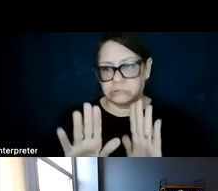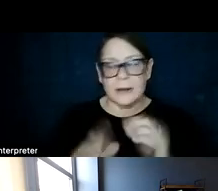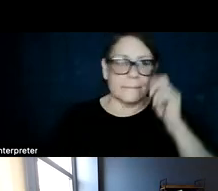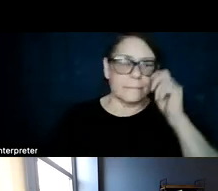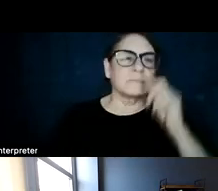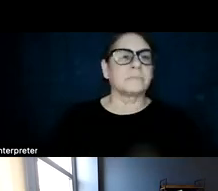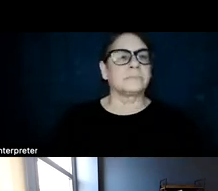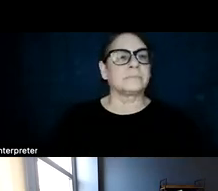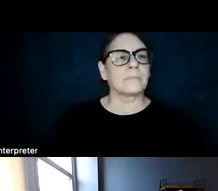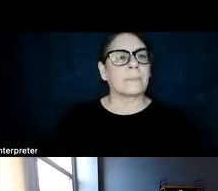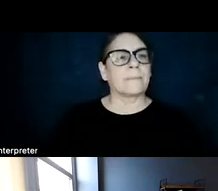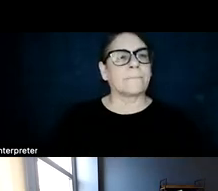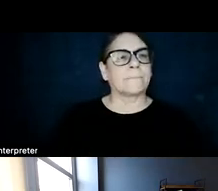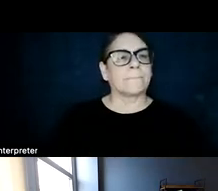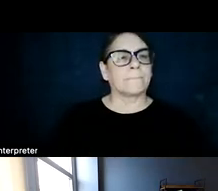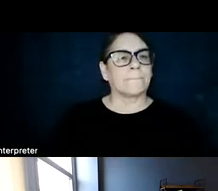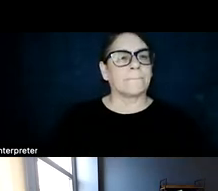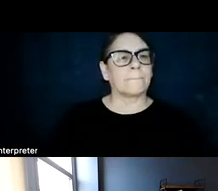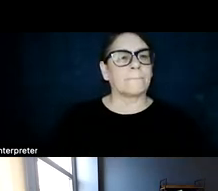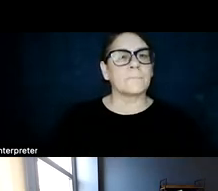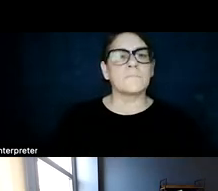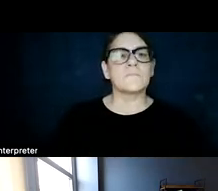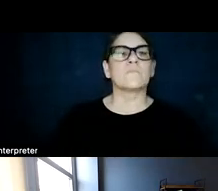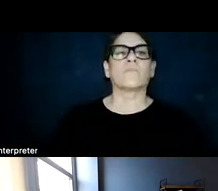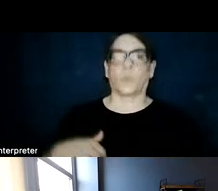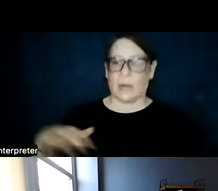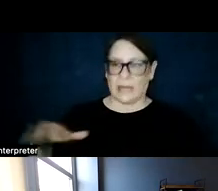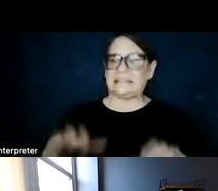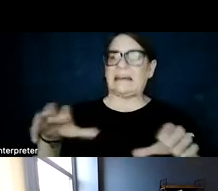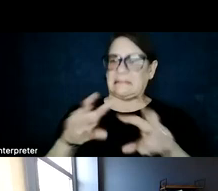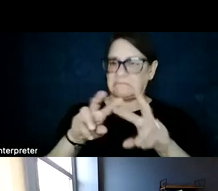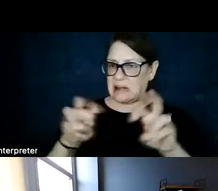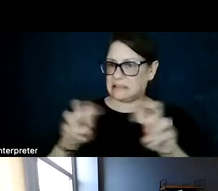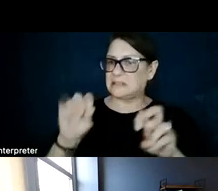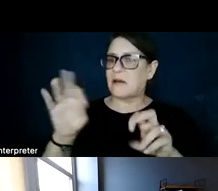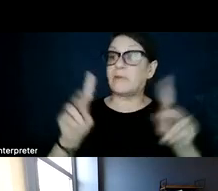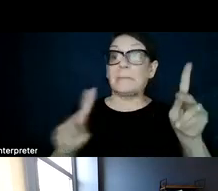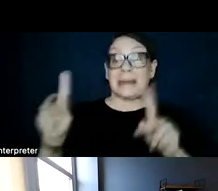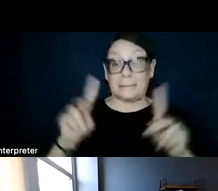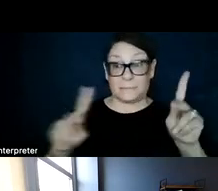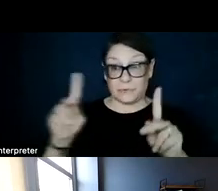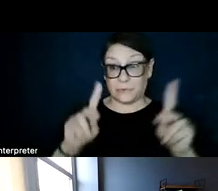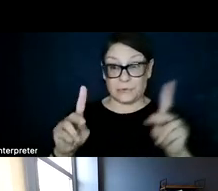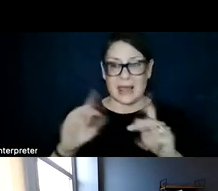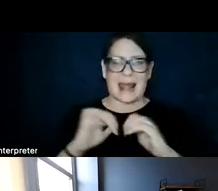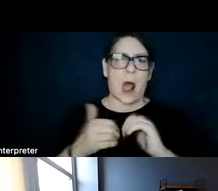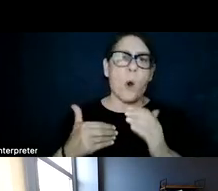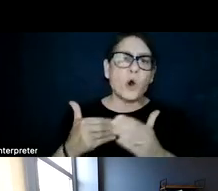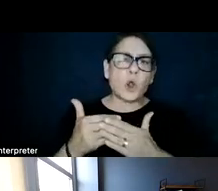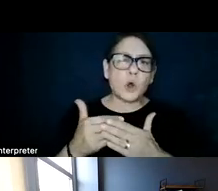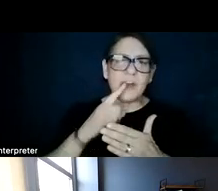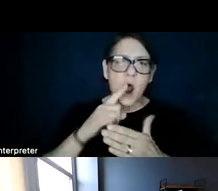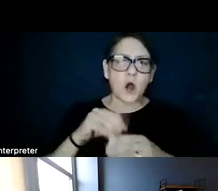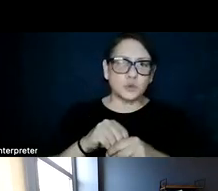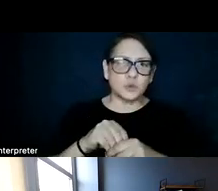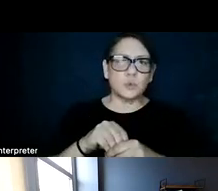figure itself. We did do an analysis of people and how close they are to infrastructure